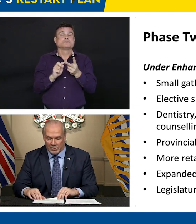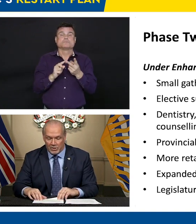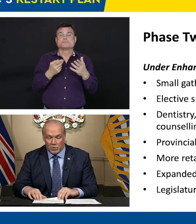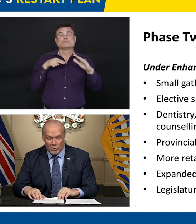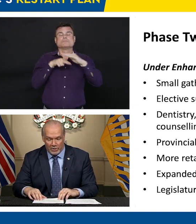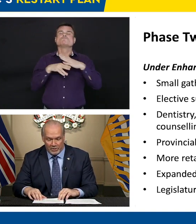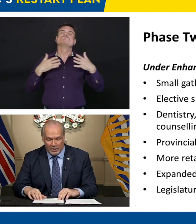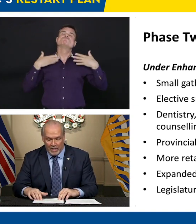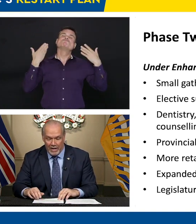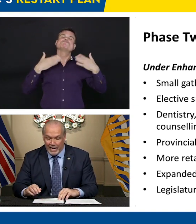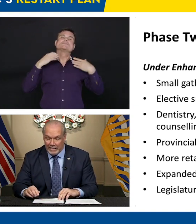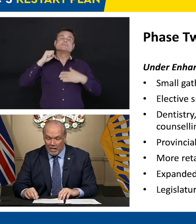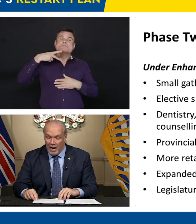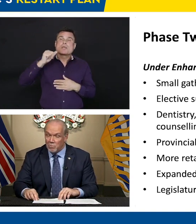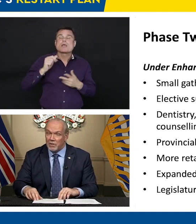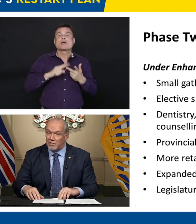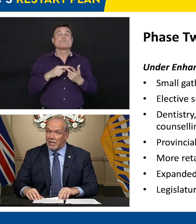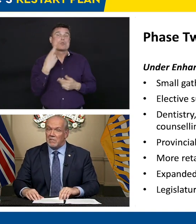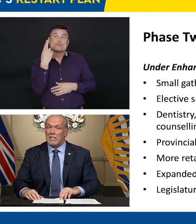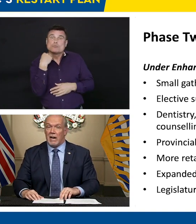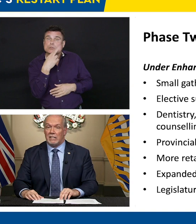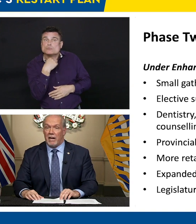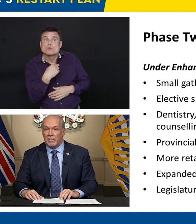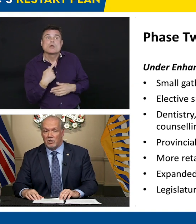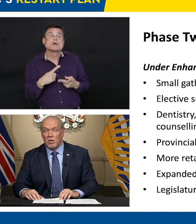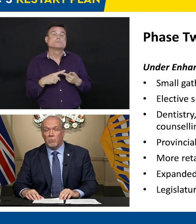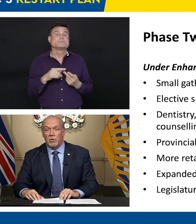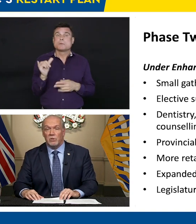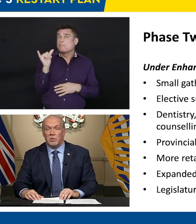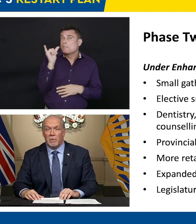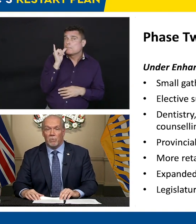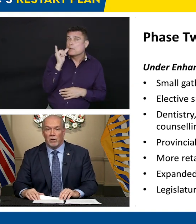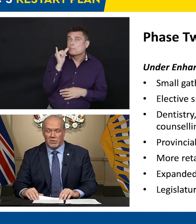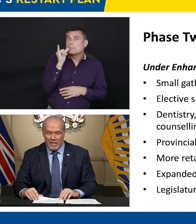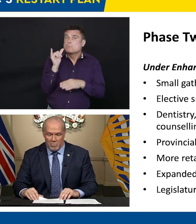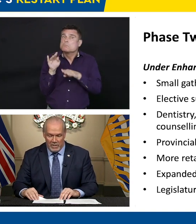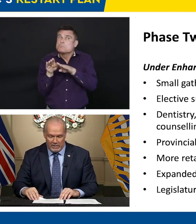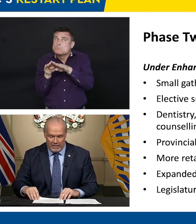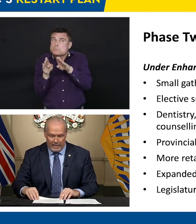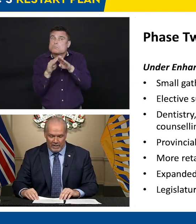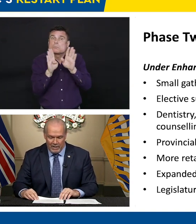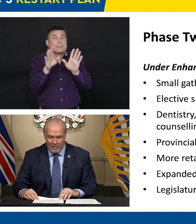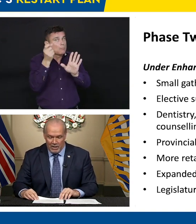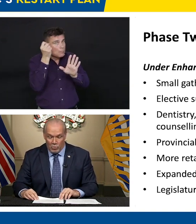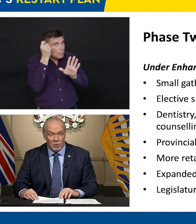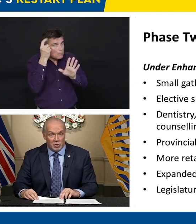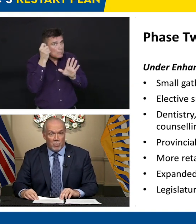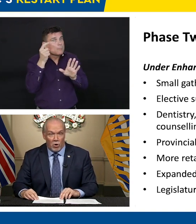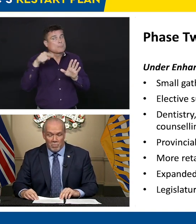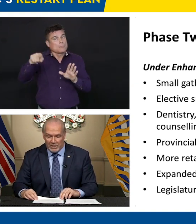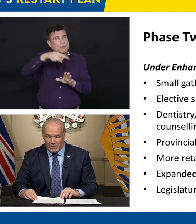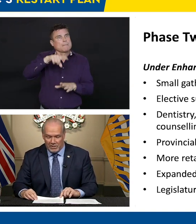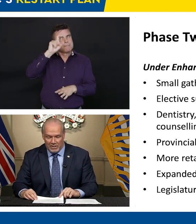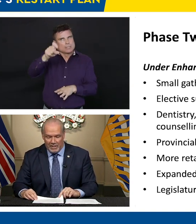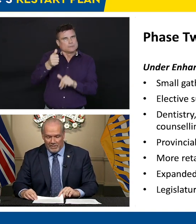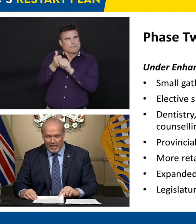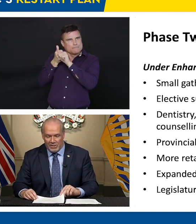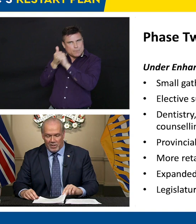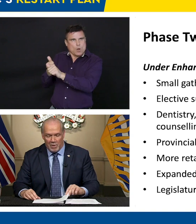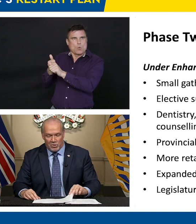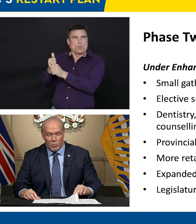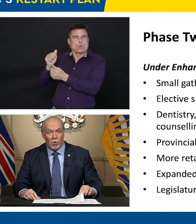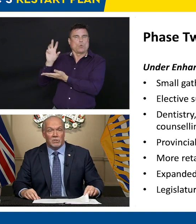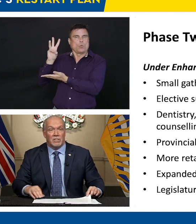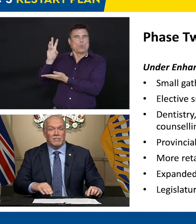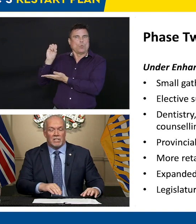health officers' orders and in line with the safety guidelines produced by WorkSafe BC. We'll support businesses as they